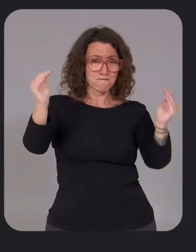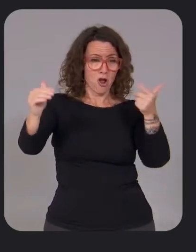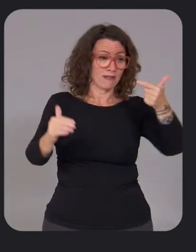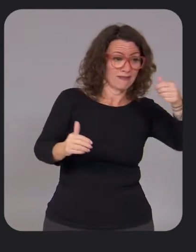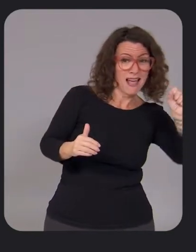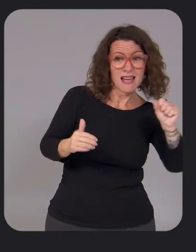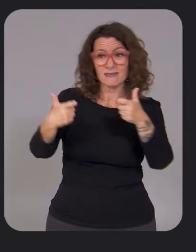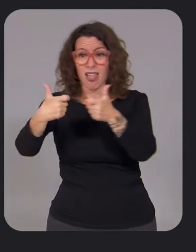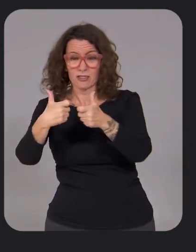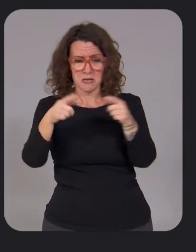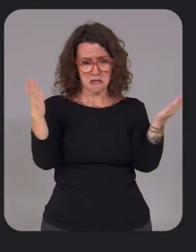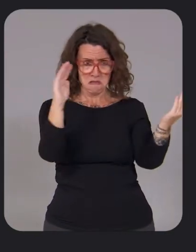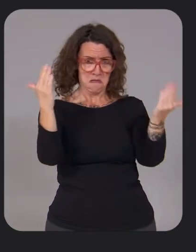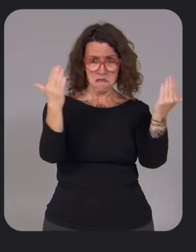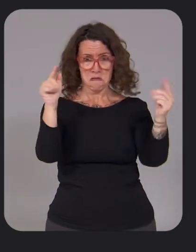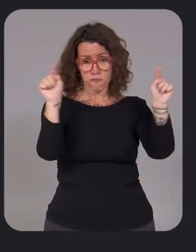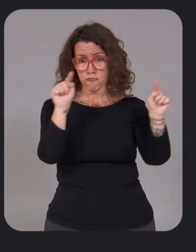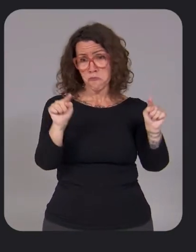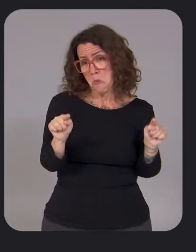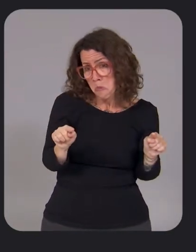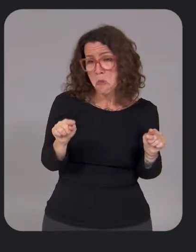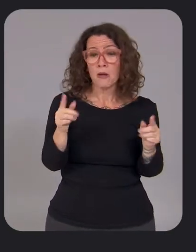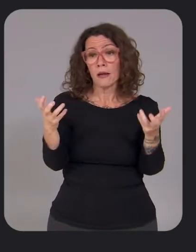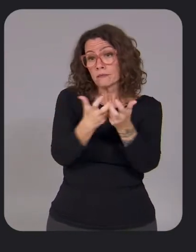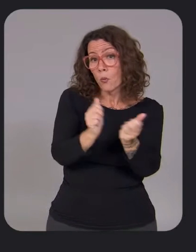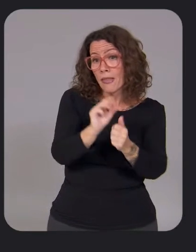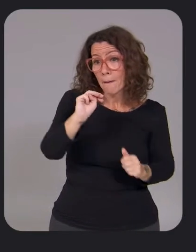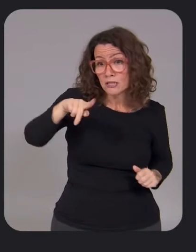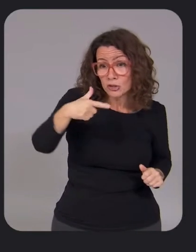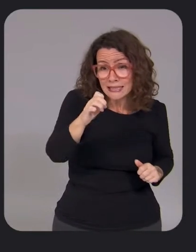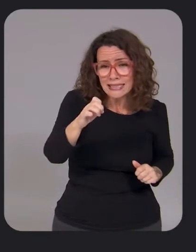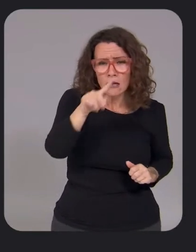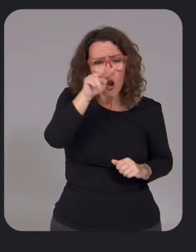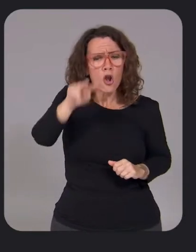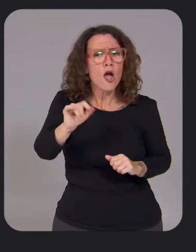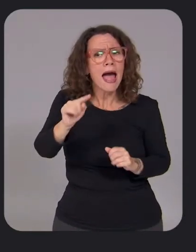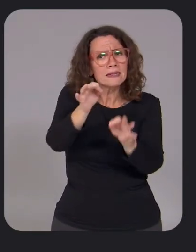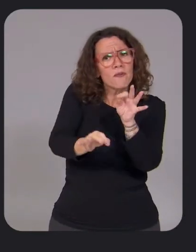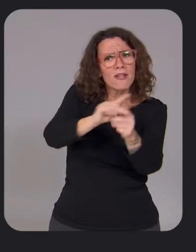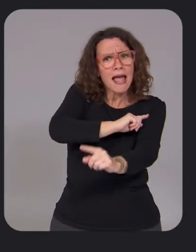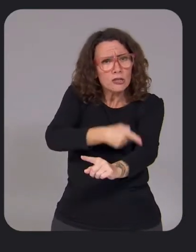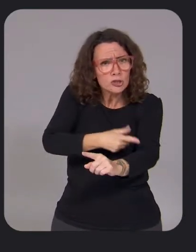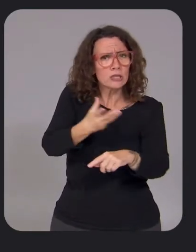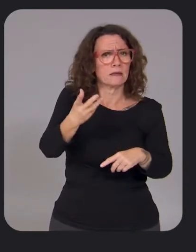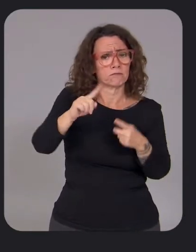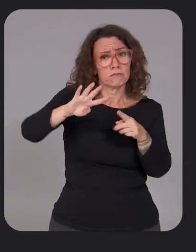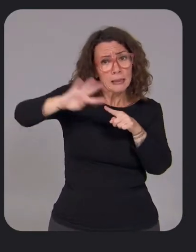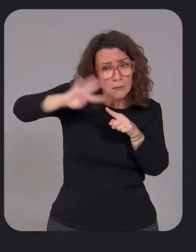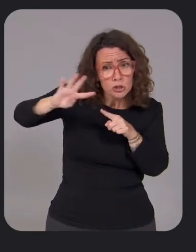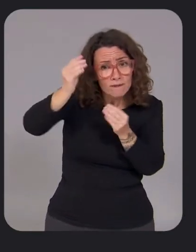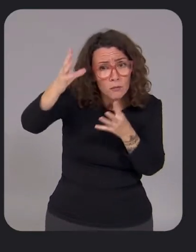MPGE we'll show simplified energy cost and emission info so you can get a more complete picture of their overall price and impact.